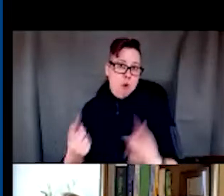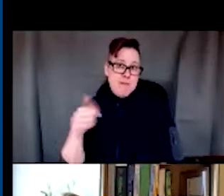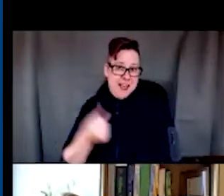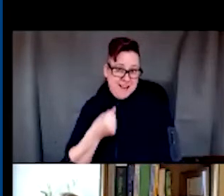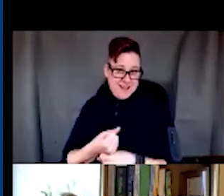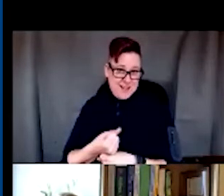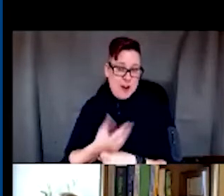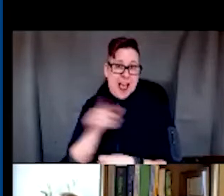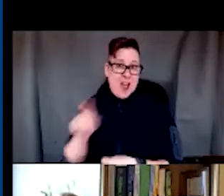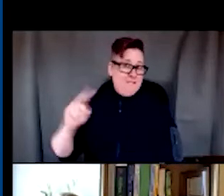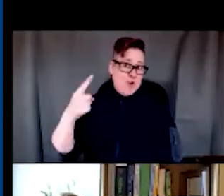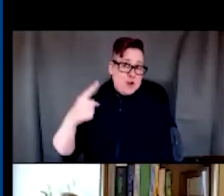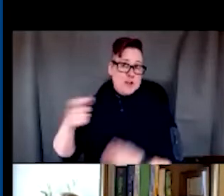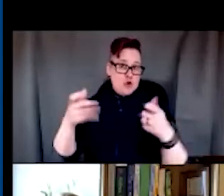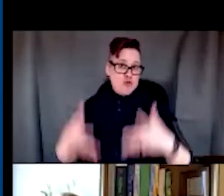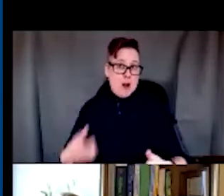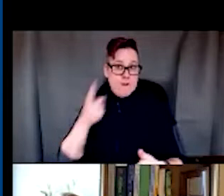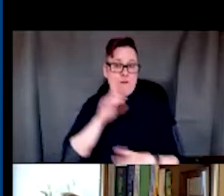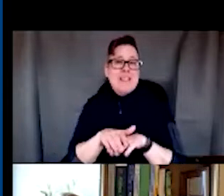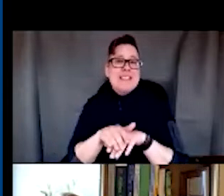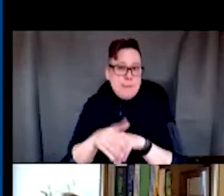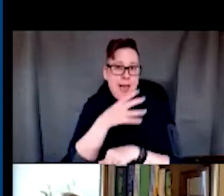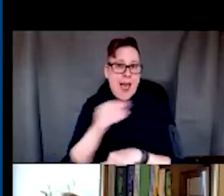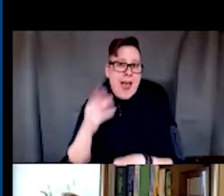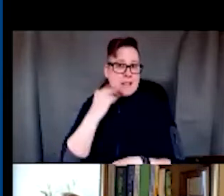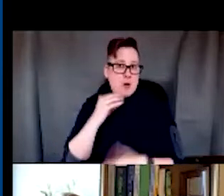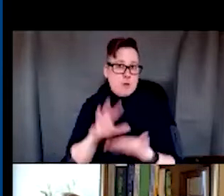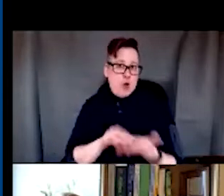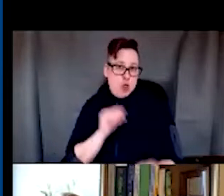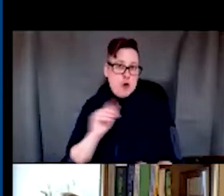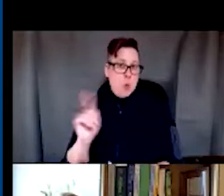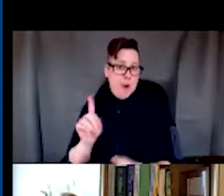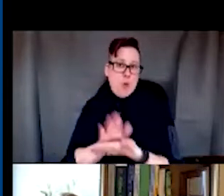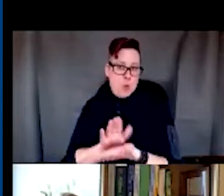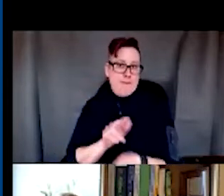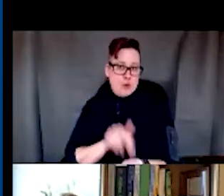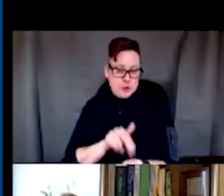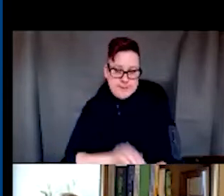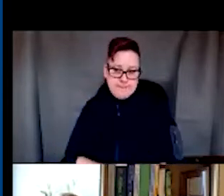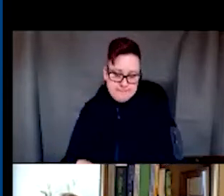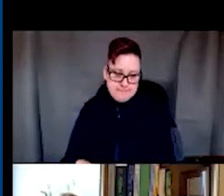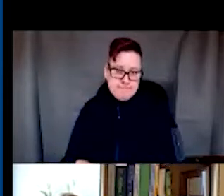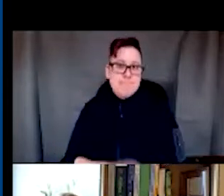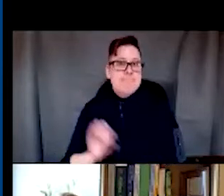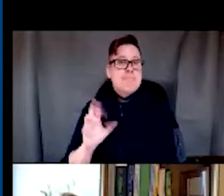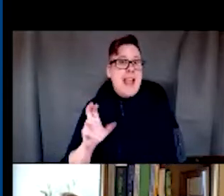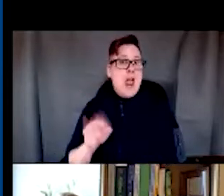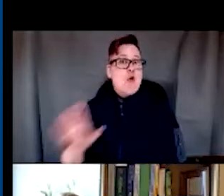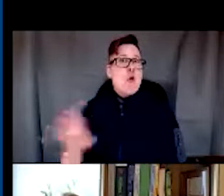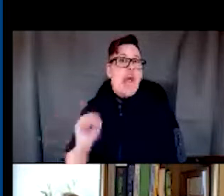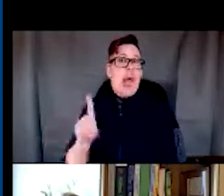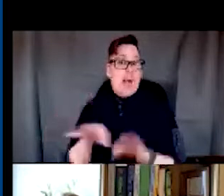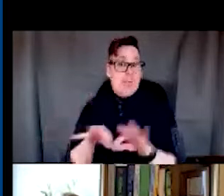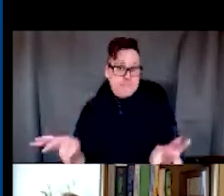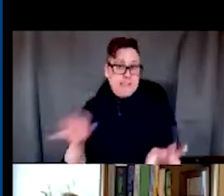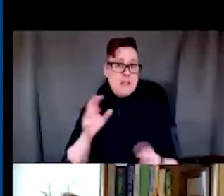and is the inaugural director of the simulation and experiential learning at the School of Nursing. Erin earned her doctorate in